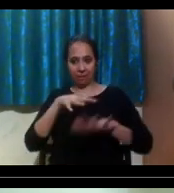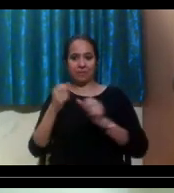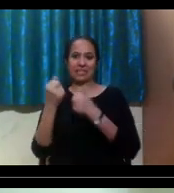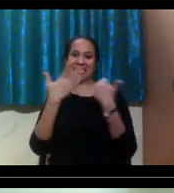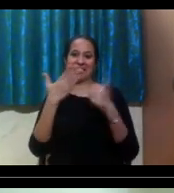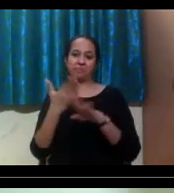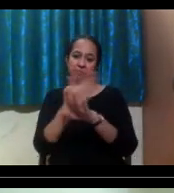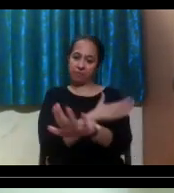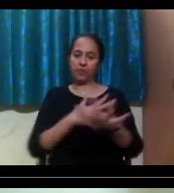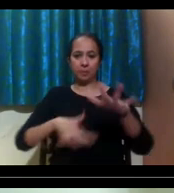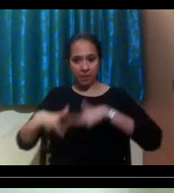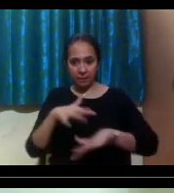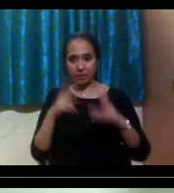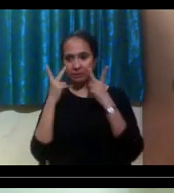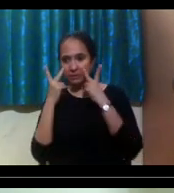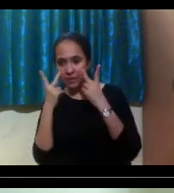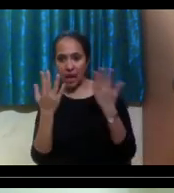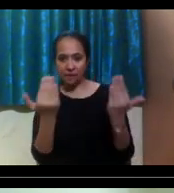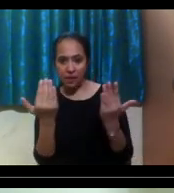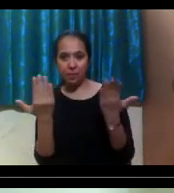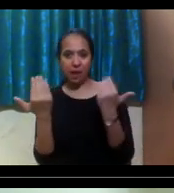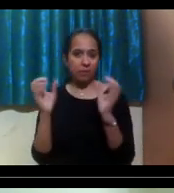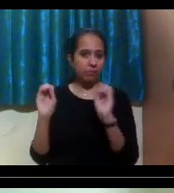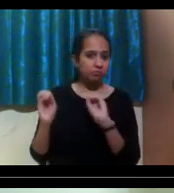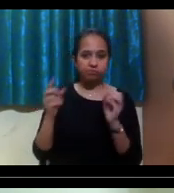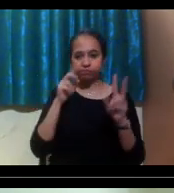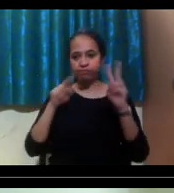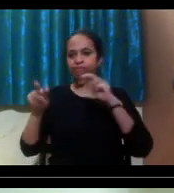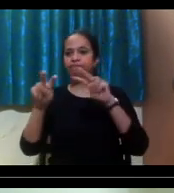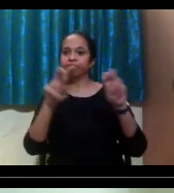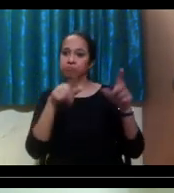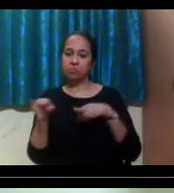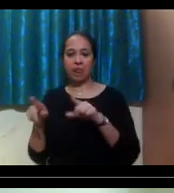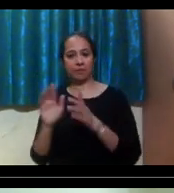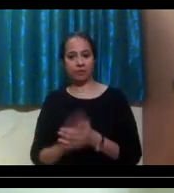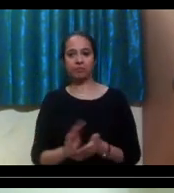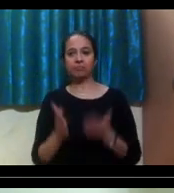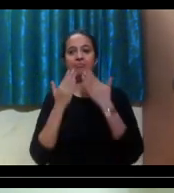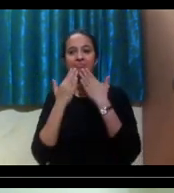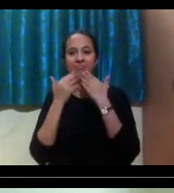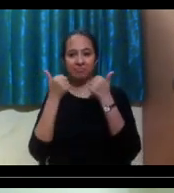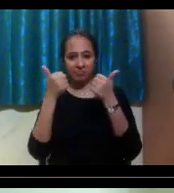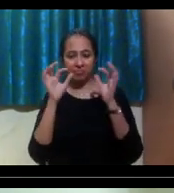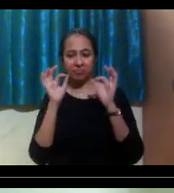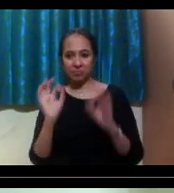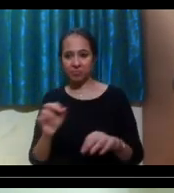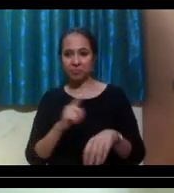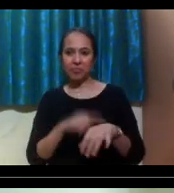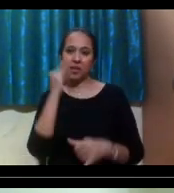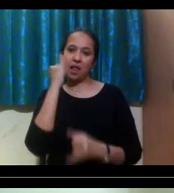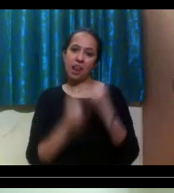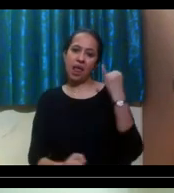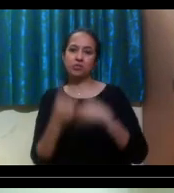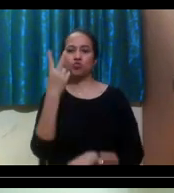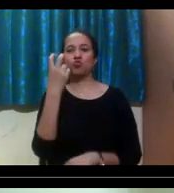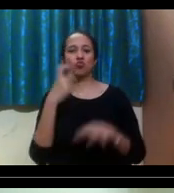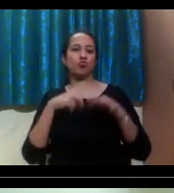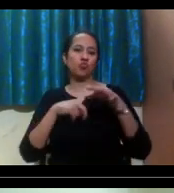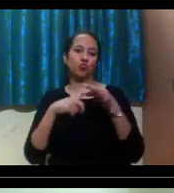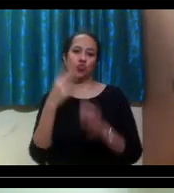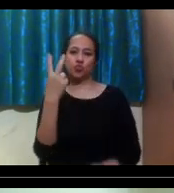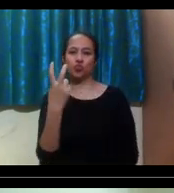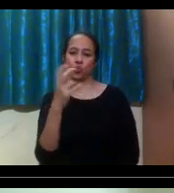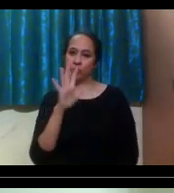sometimes of paperwork. Um, thank you, Monica. Um, I think we have time only for last two questions now. Um,